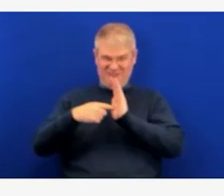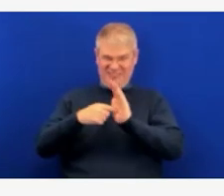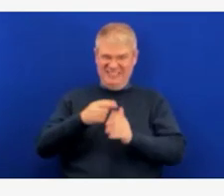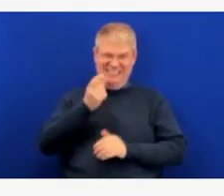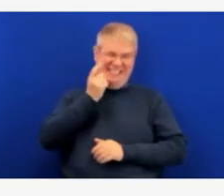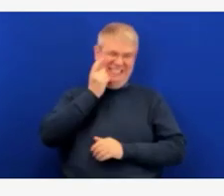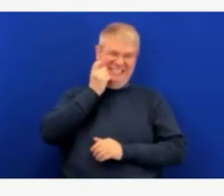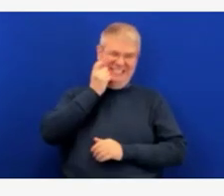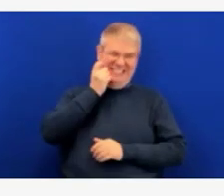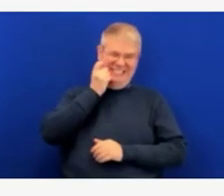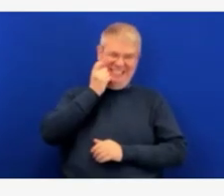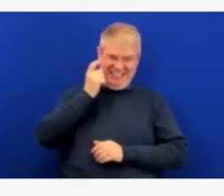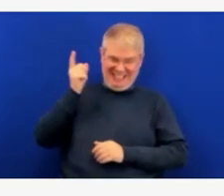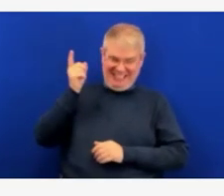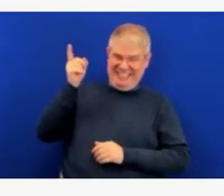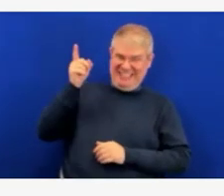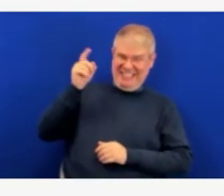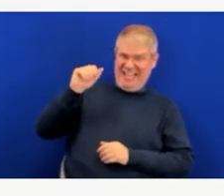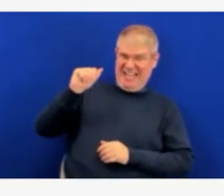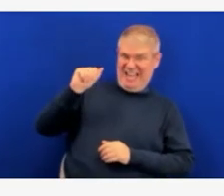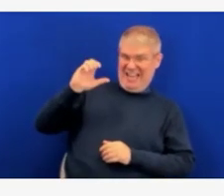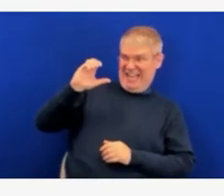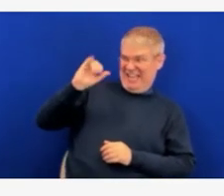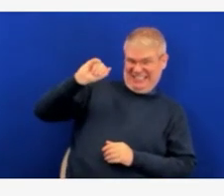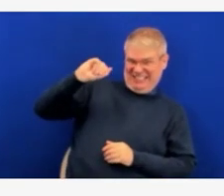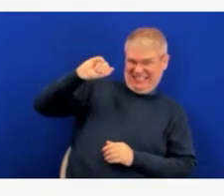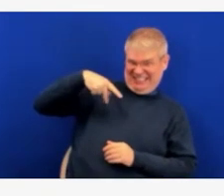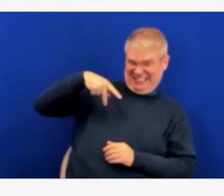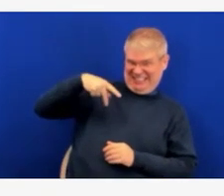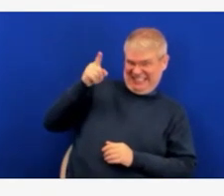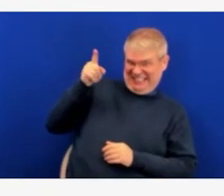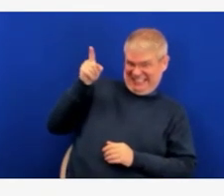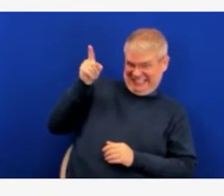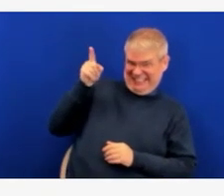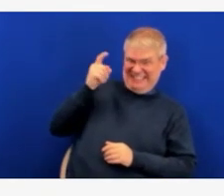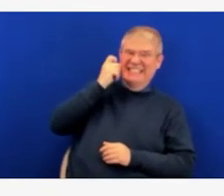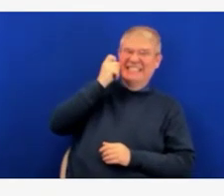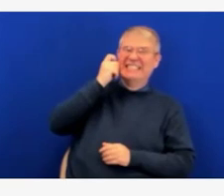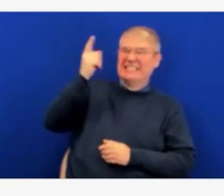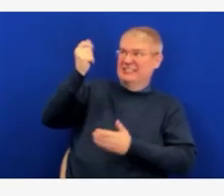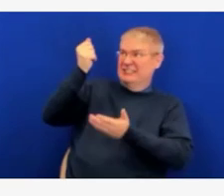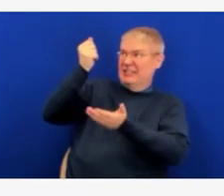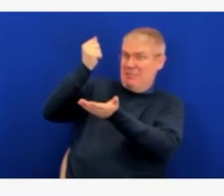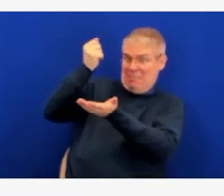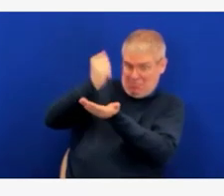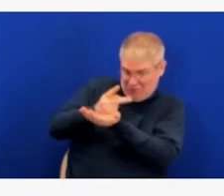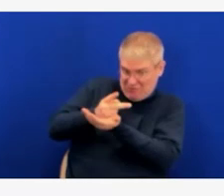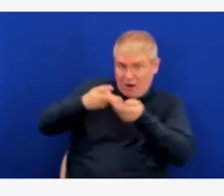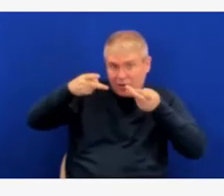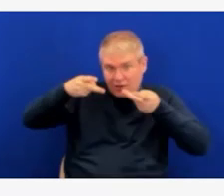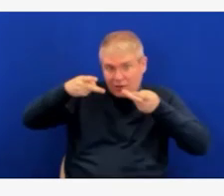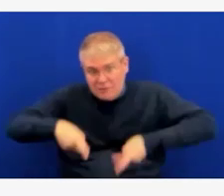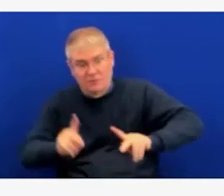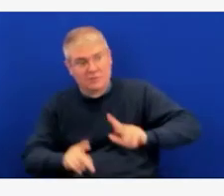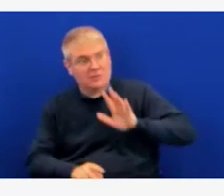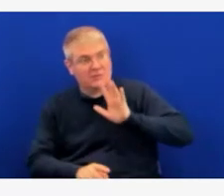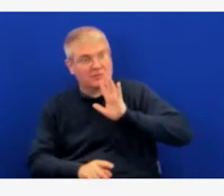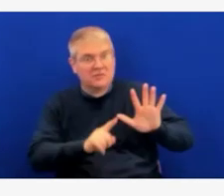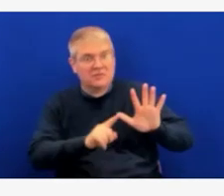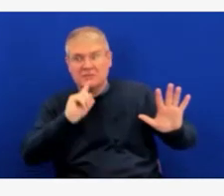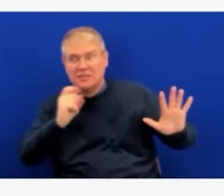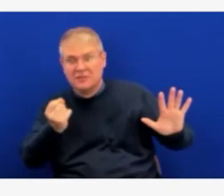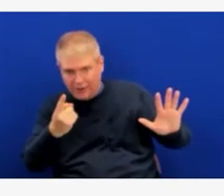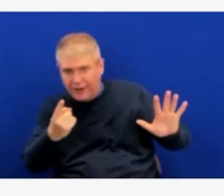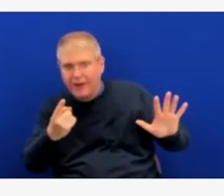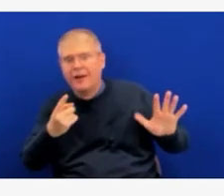might build that into the model. They'll probably model based on our vaccination rates. That we're seeing in Idaho now. They also might model what sort of